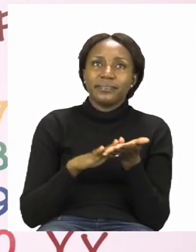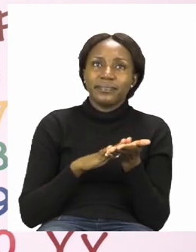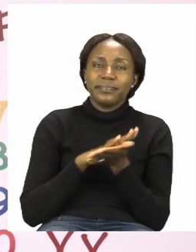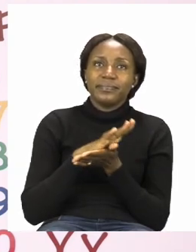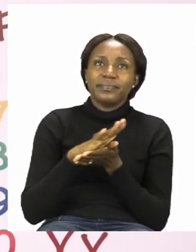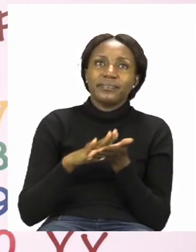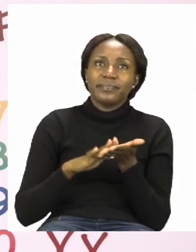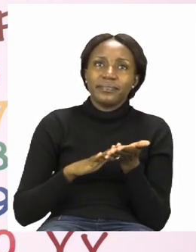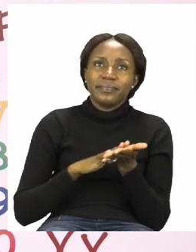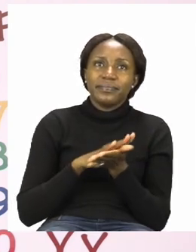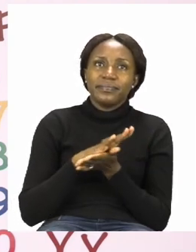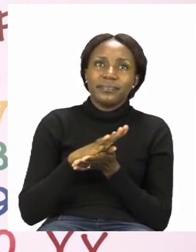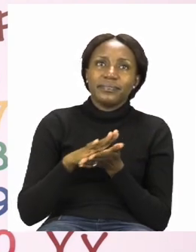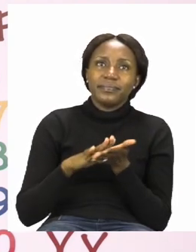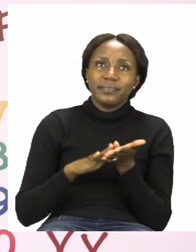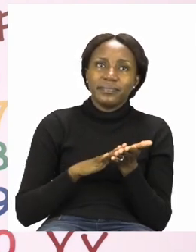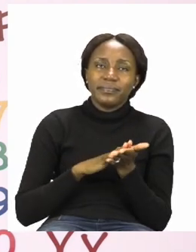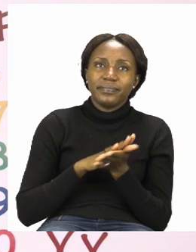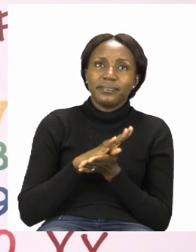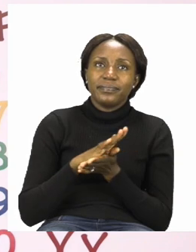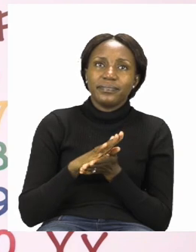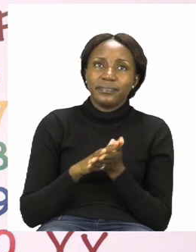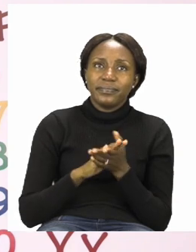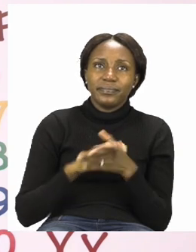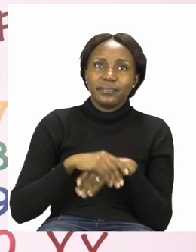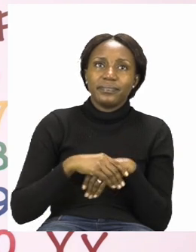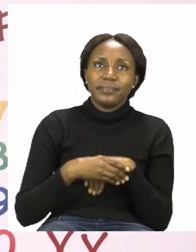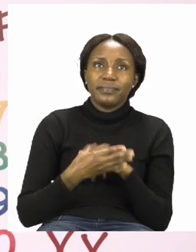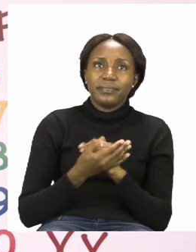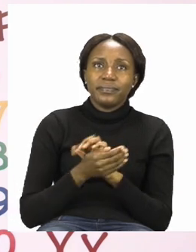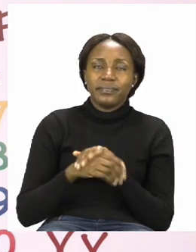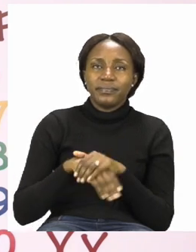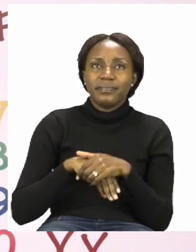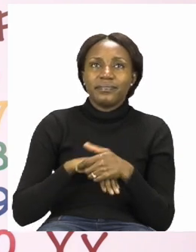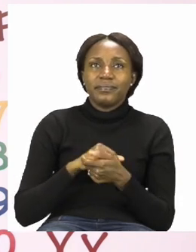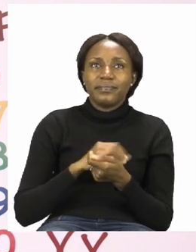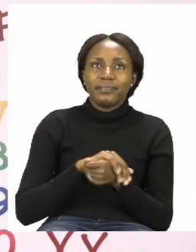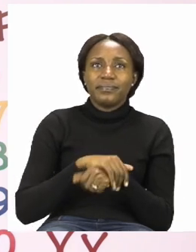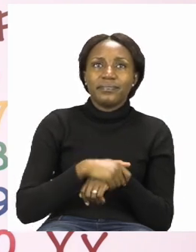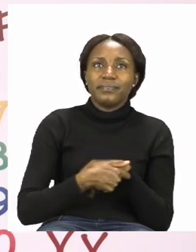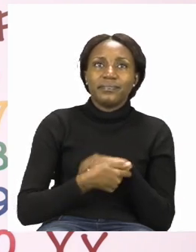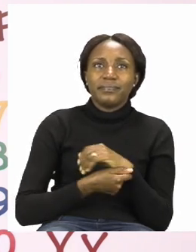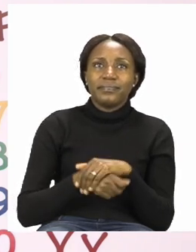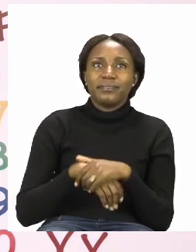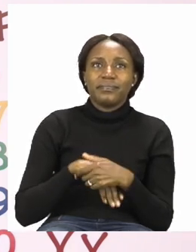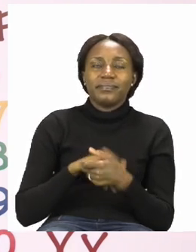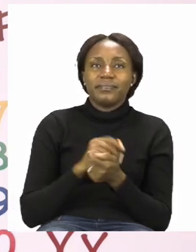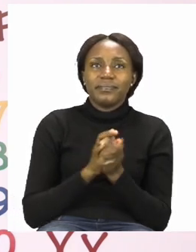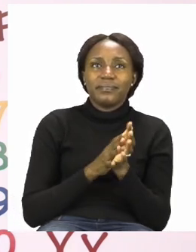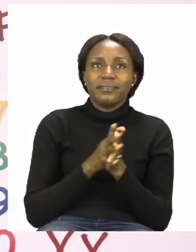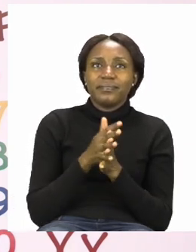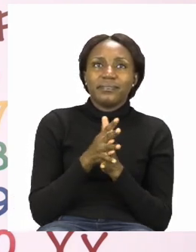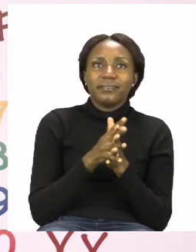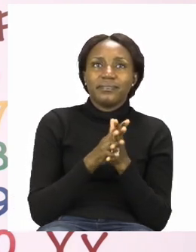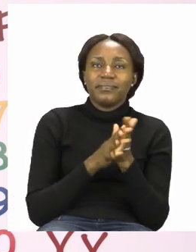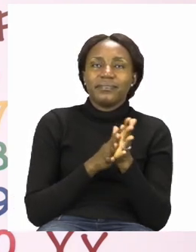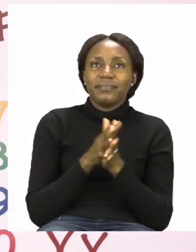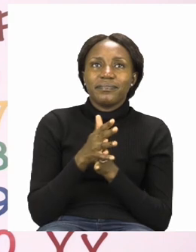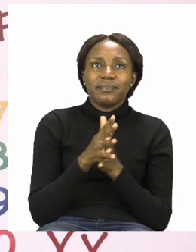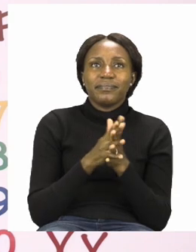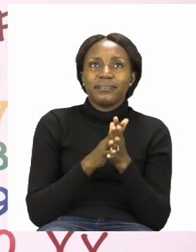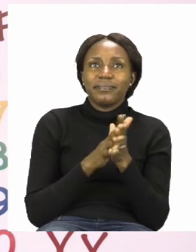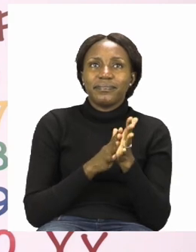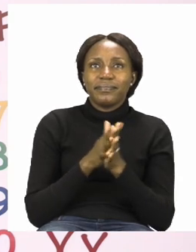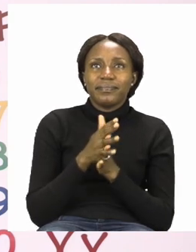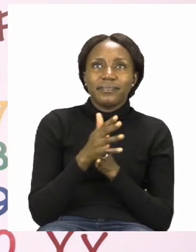our hands very good around our hands good job in between our